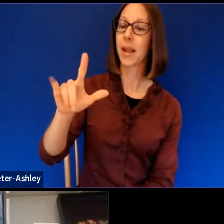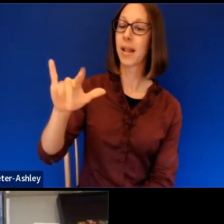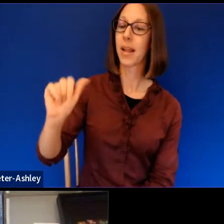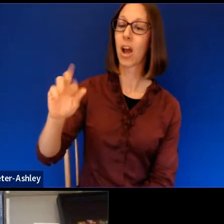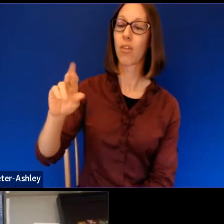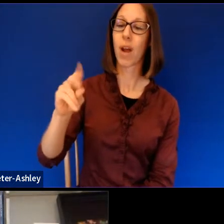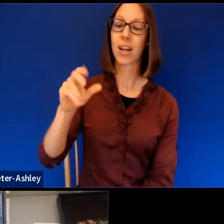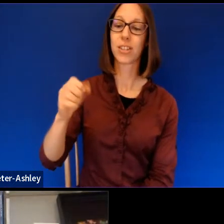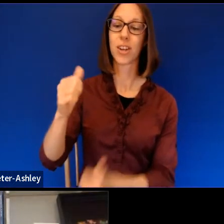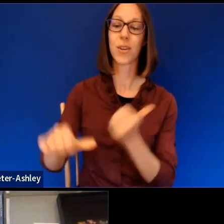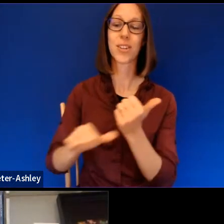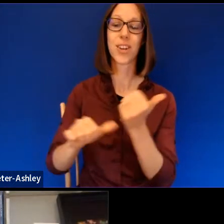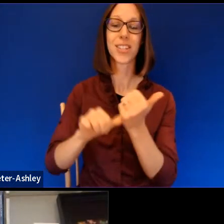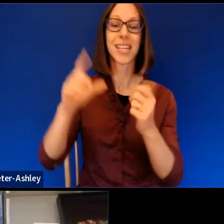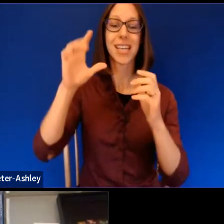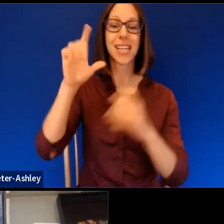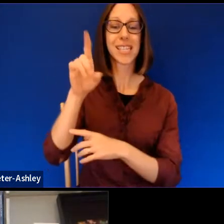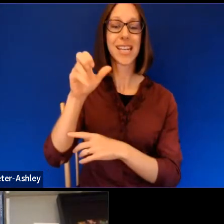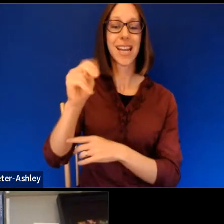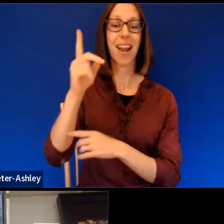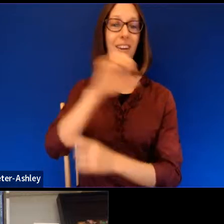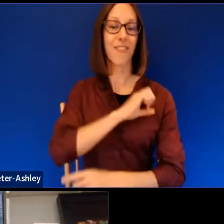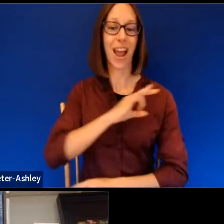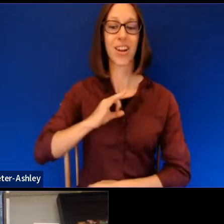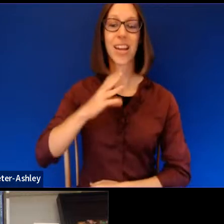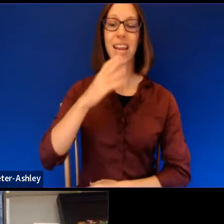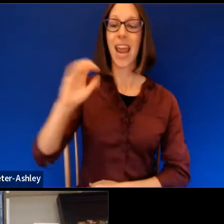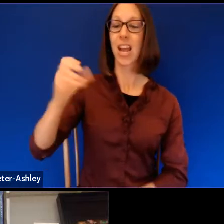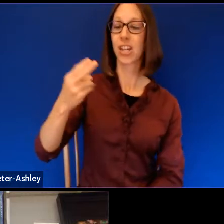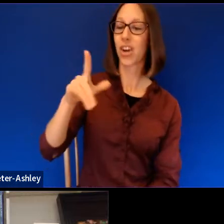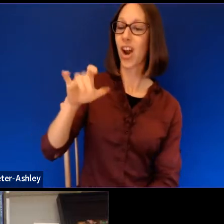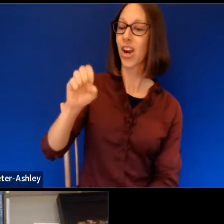and the Charles A. Dana Professor of Art History.